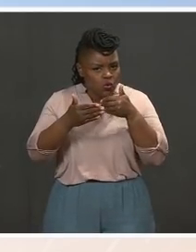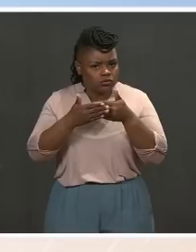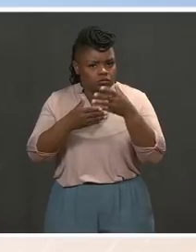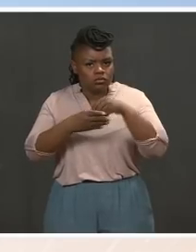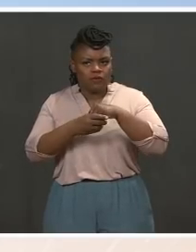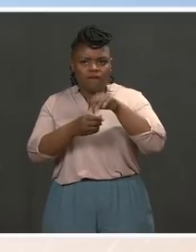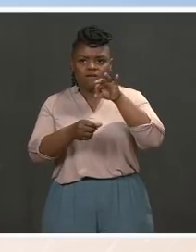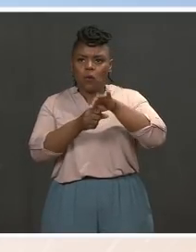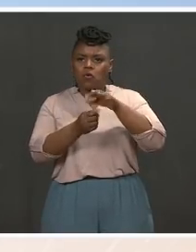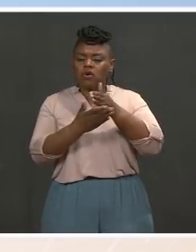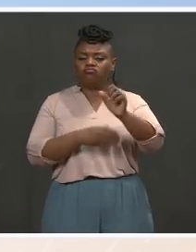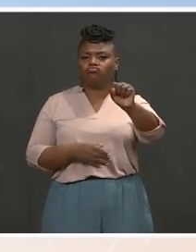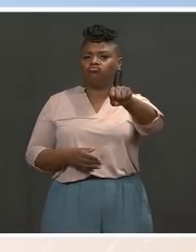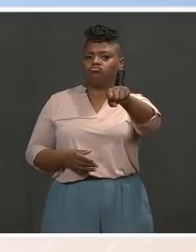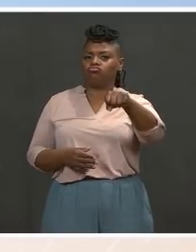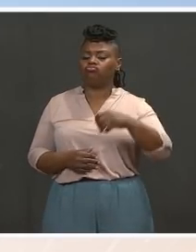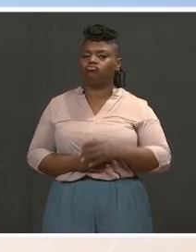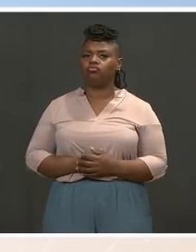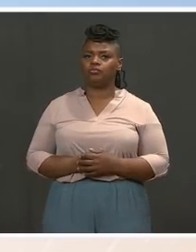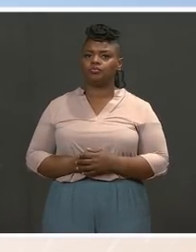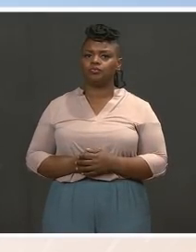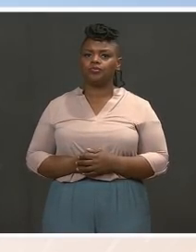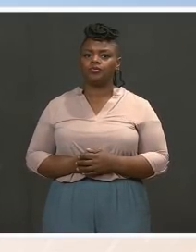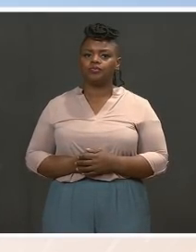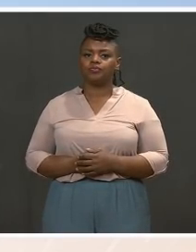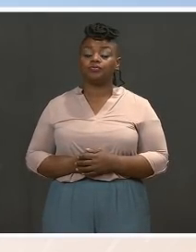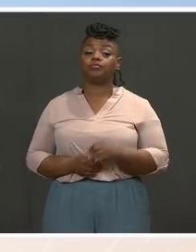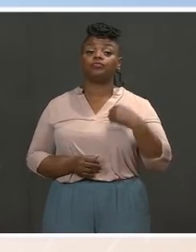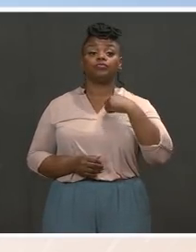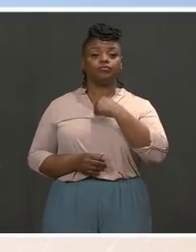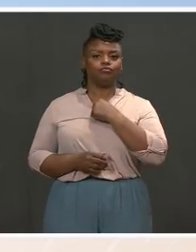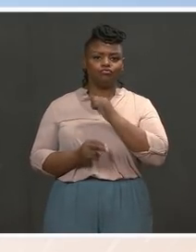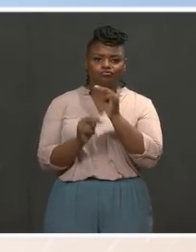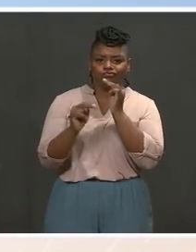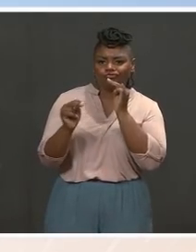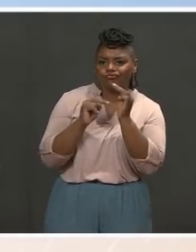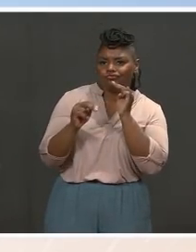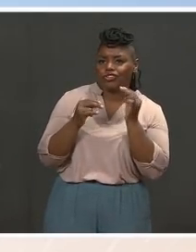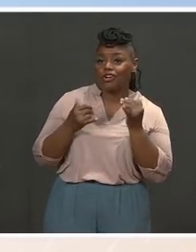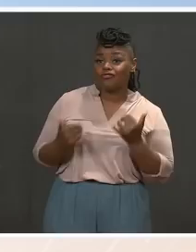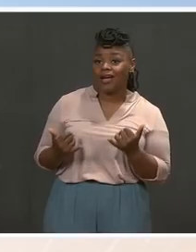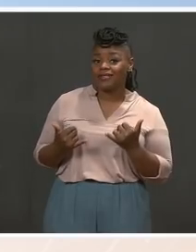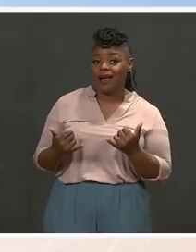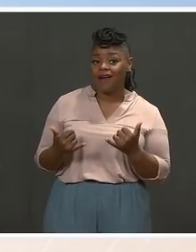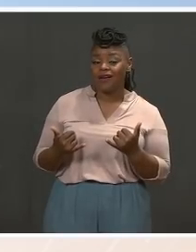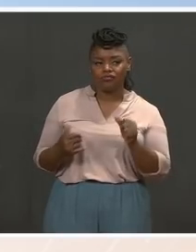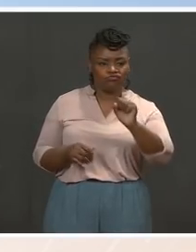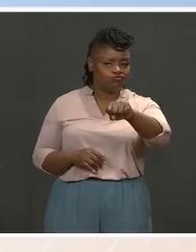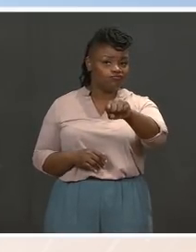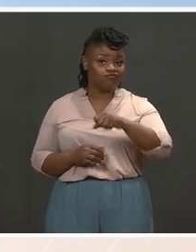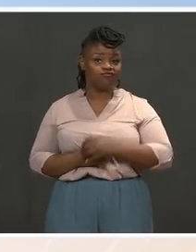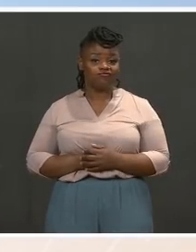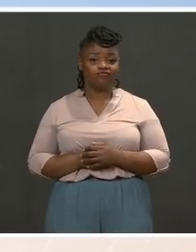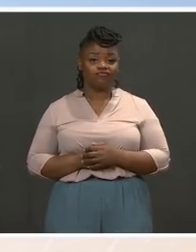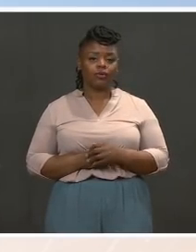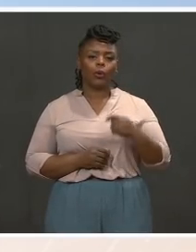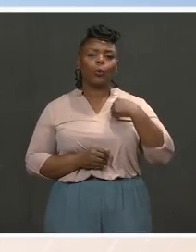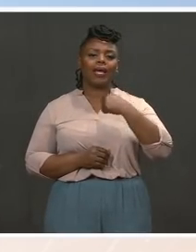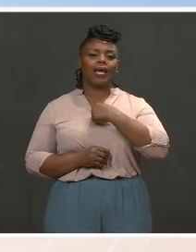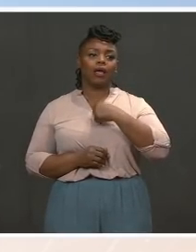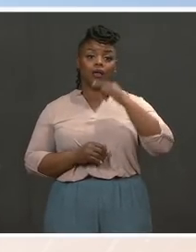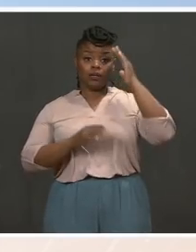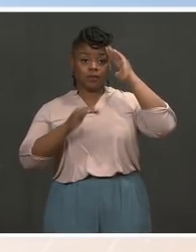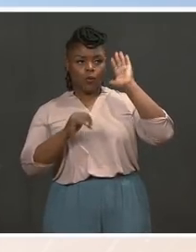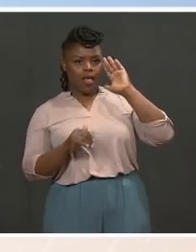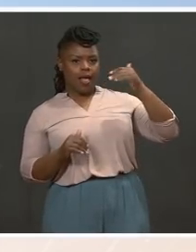-1. That is being negotiated, as you said, and there are changes being made, which we fully expected that there would be, as a number of senators, I